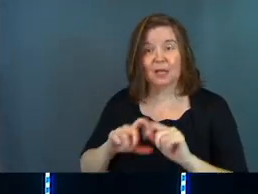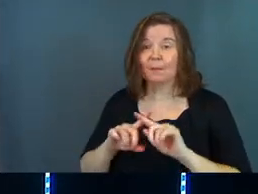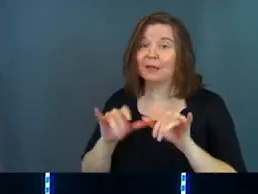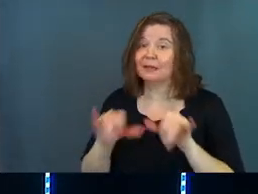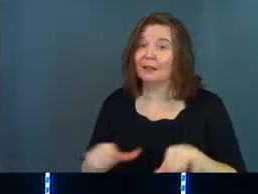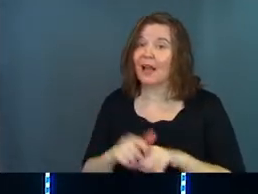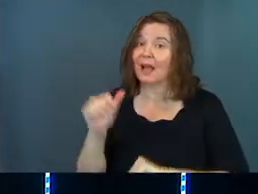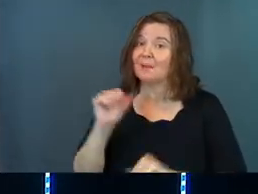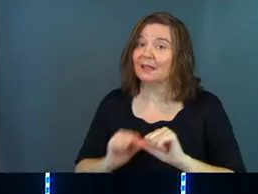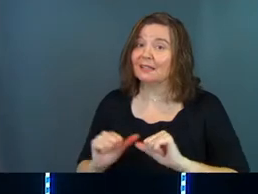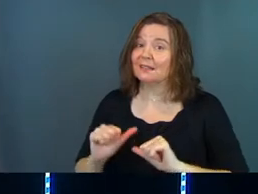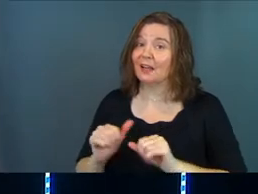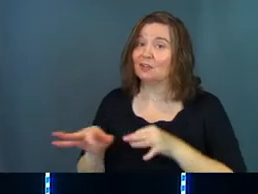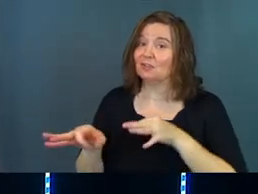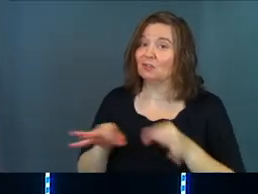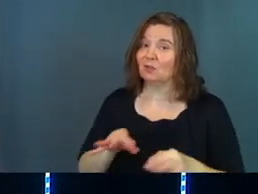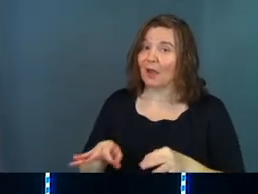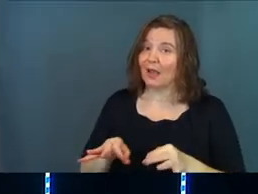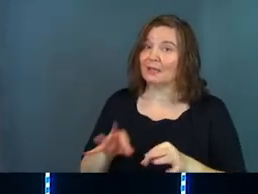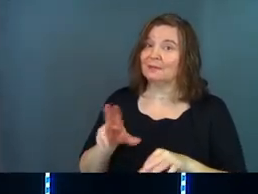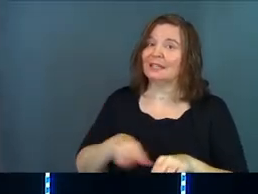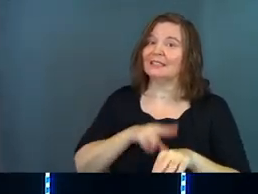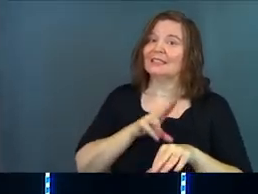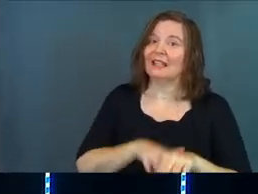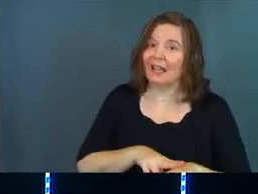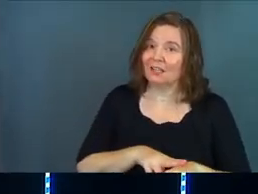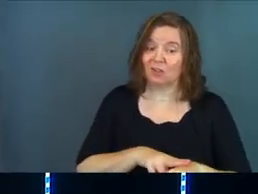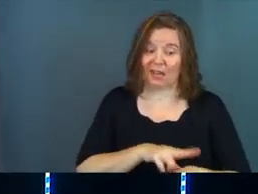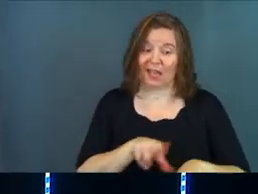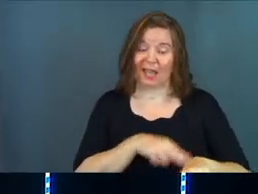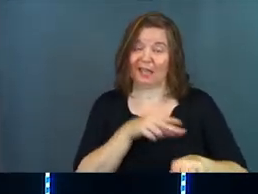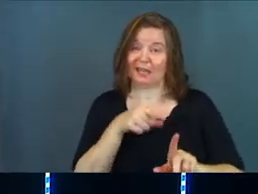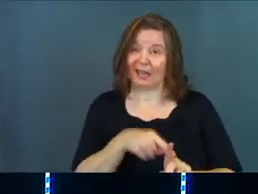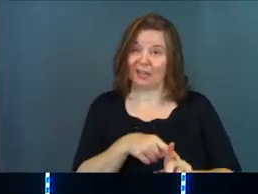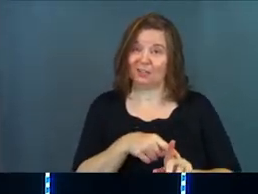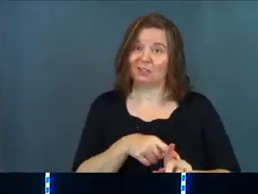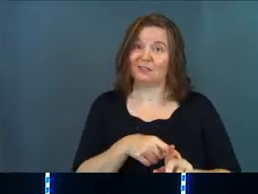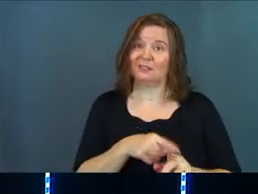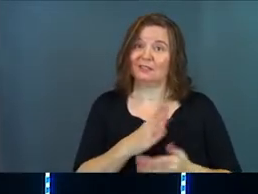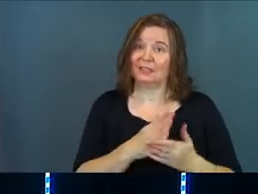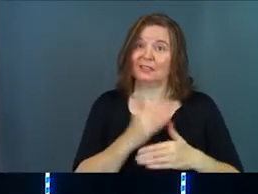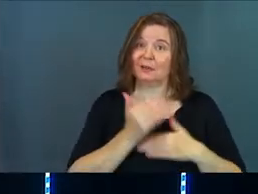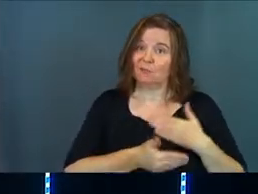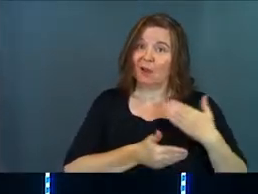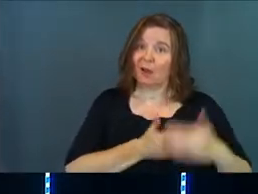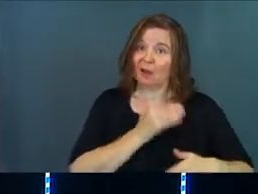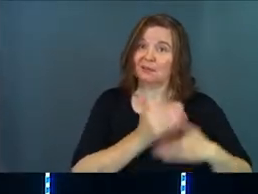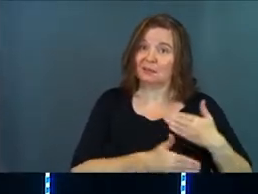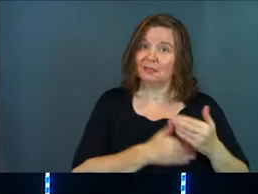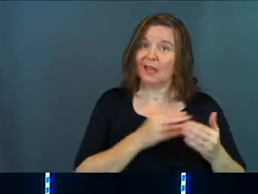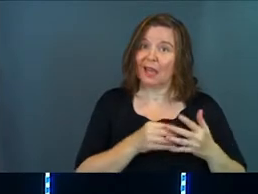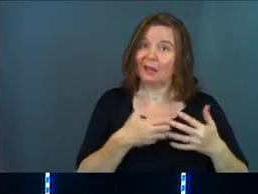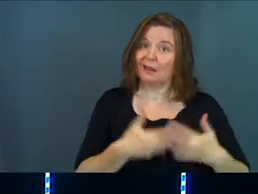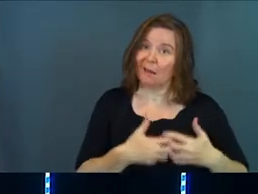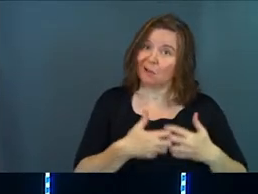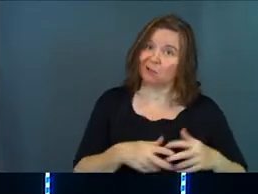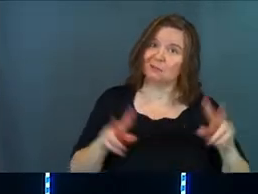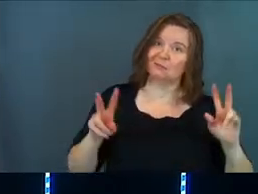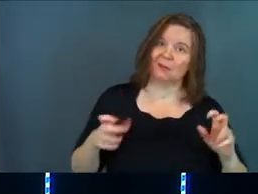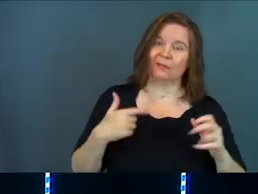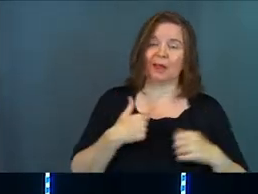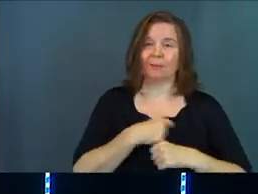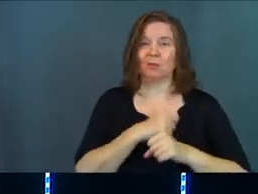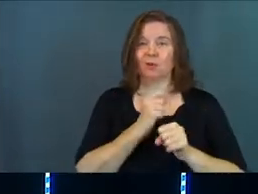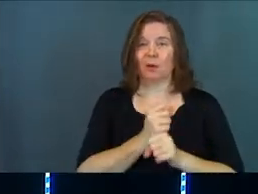believe that science describes to us nature, and that nature is a series of processes and engines, I would say,